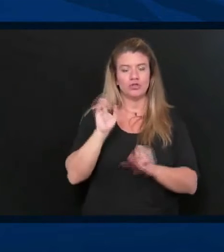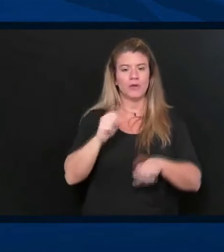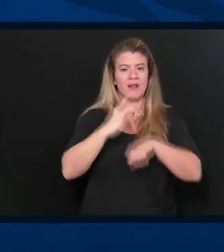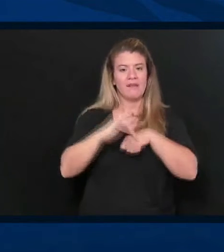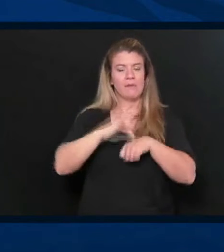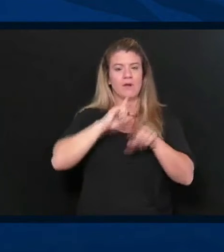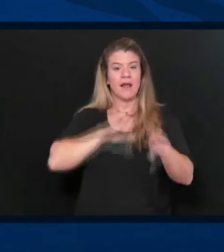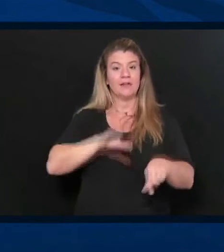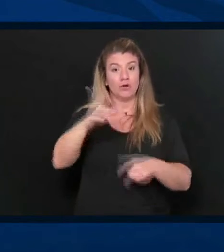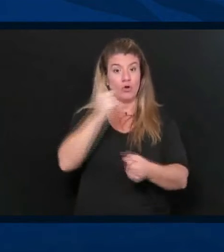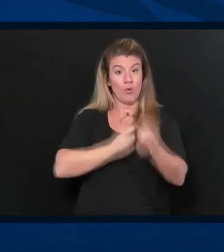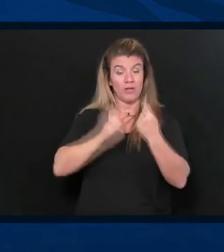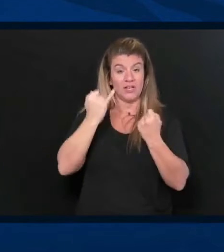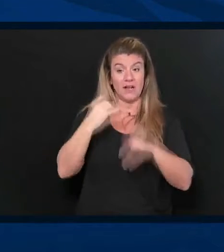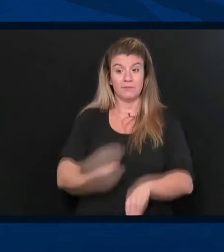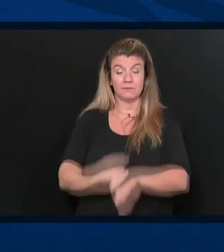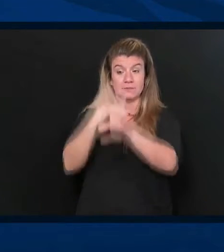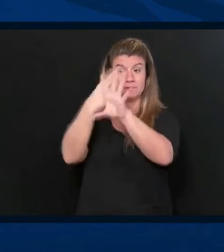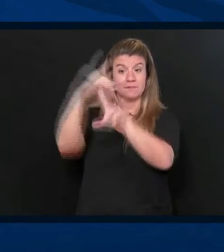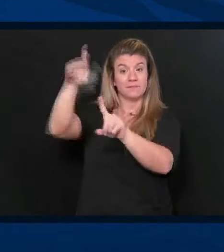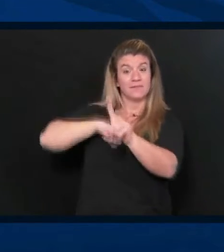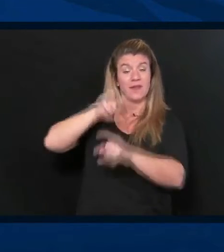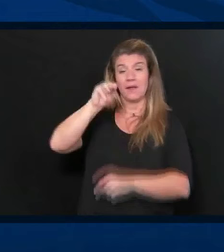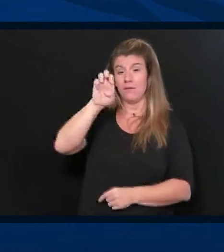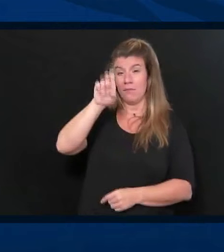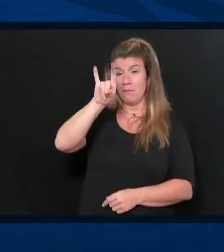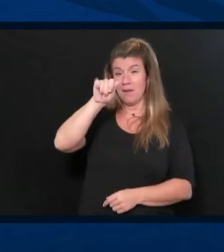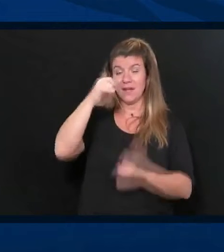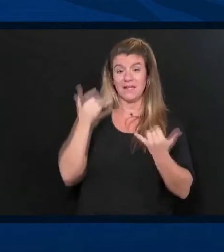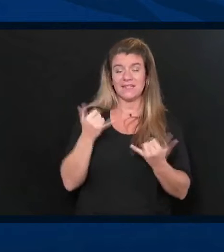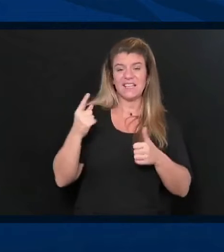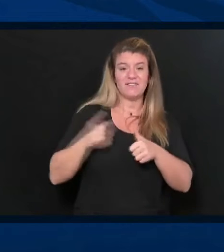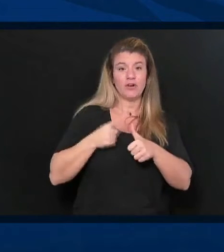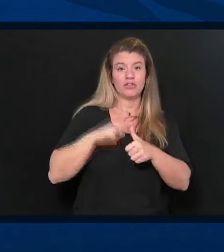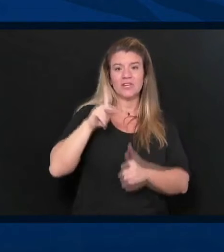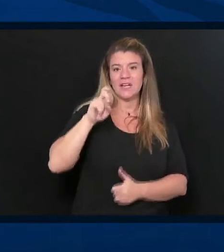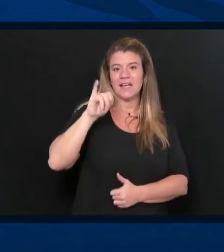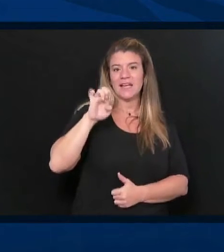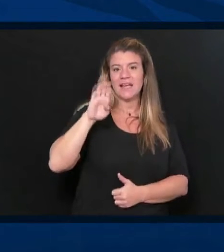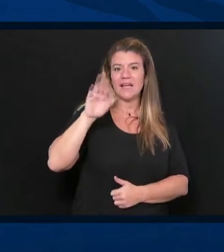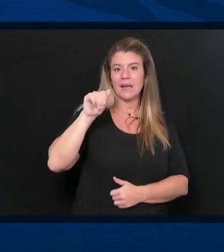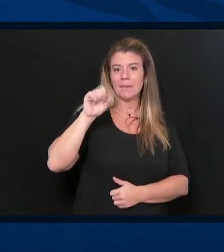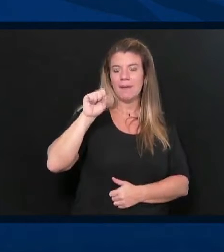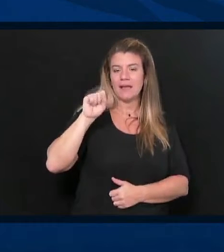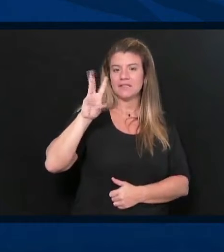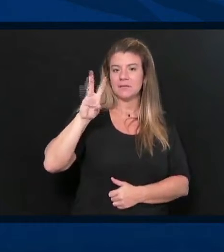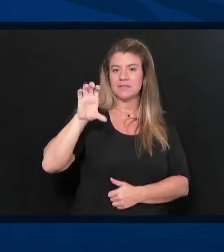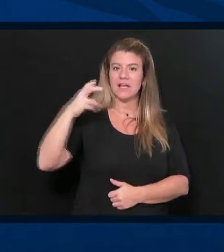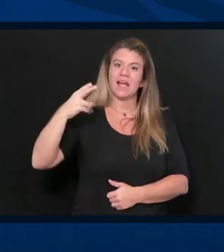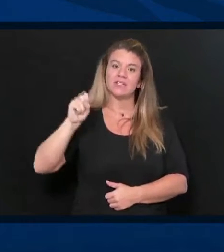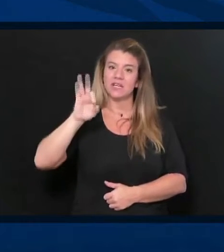questions. We'll now go to questions from members of the media. The first today from Kenny Bass with WCHS and Fox 11.